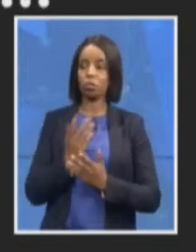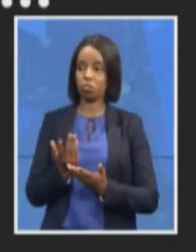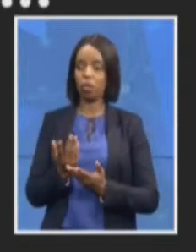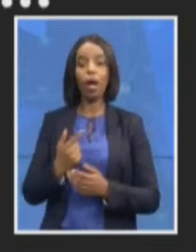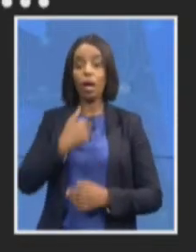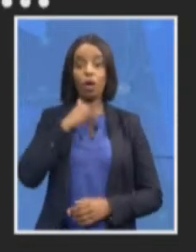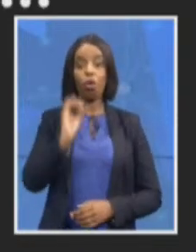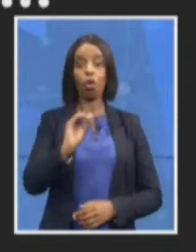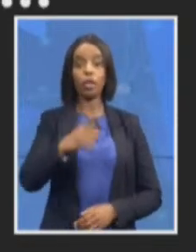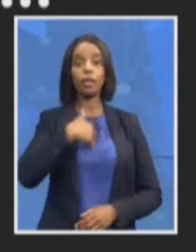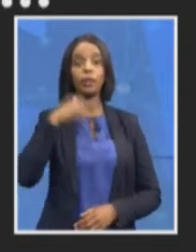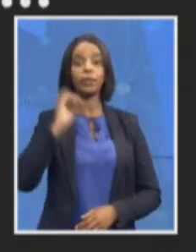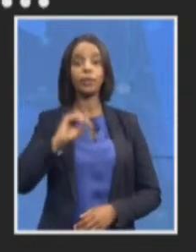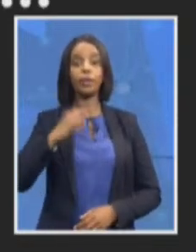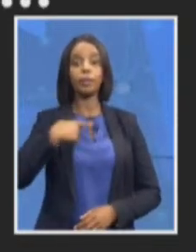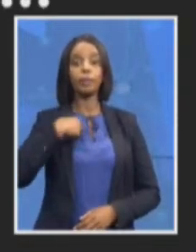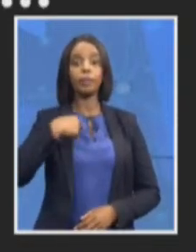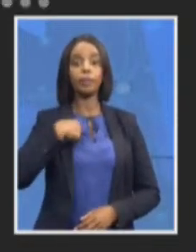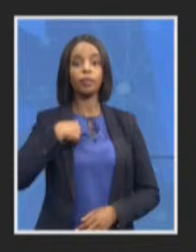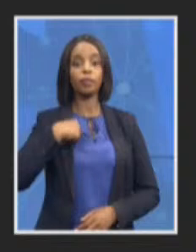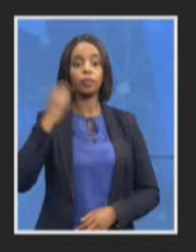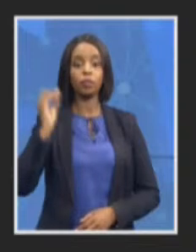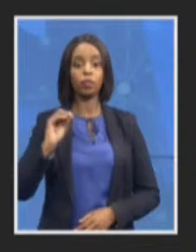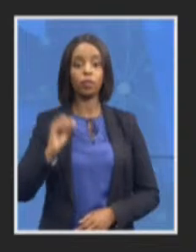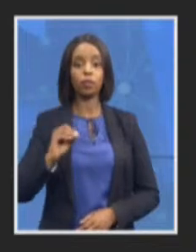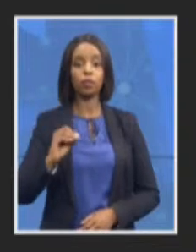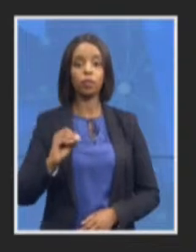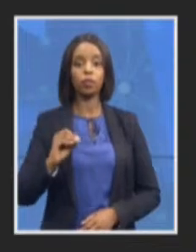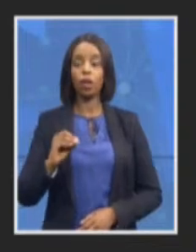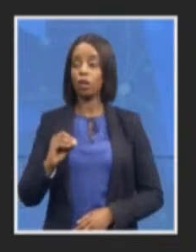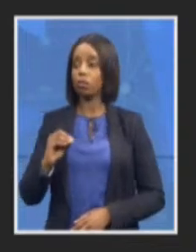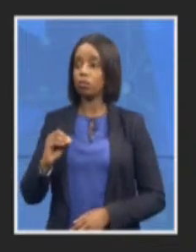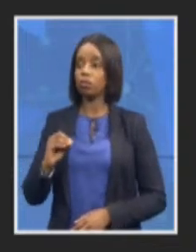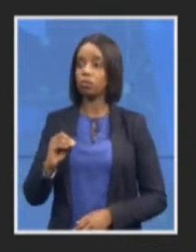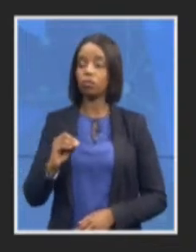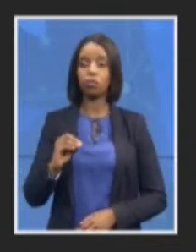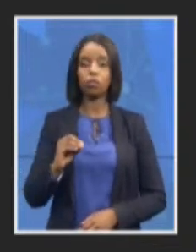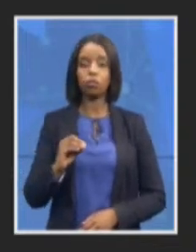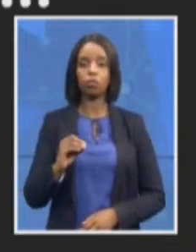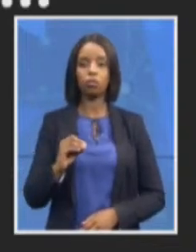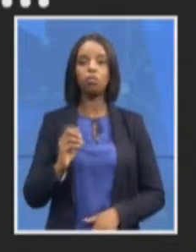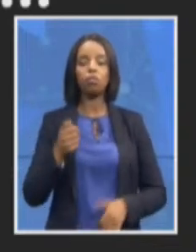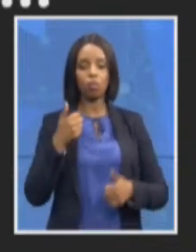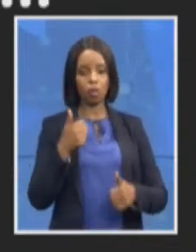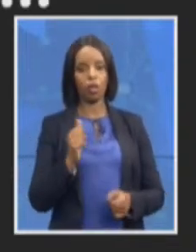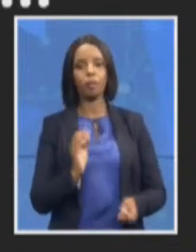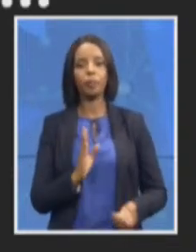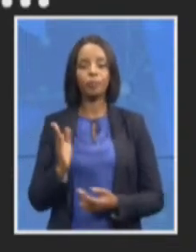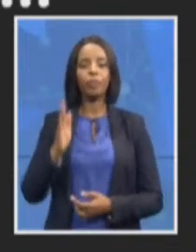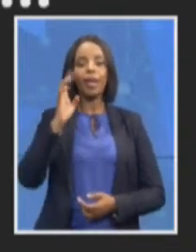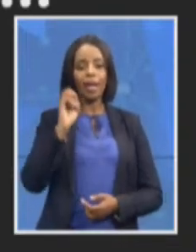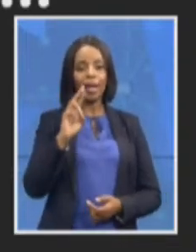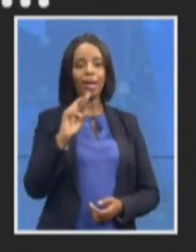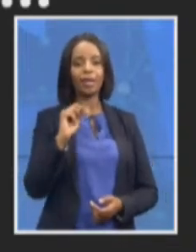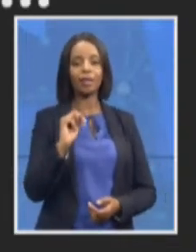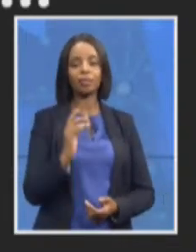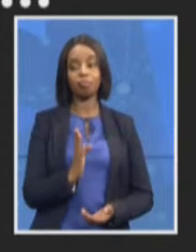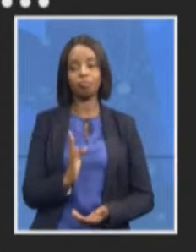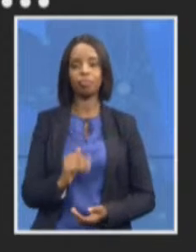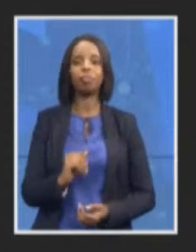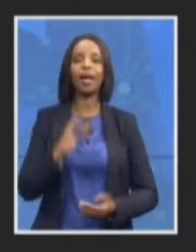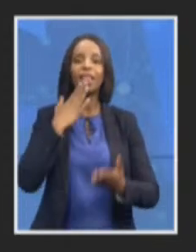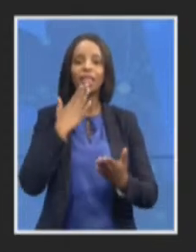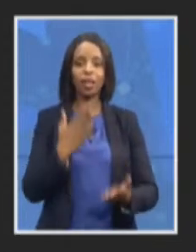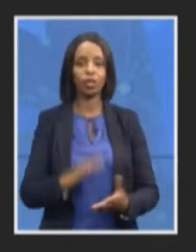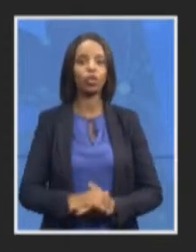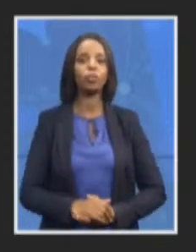Peter great okay Erin thank you and thank you for this engagement I know it's been a